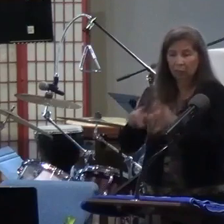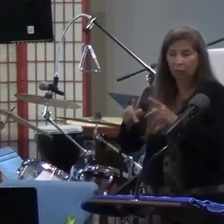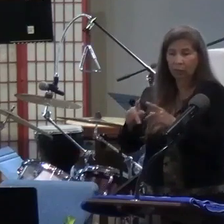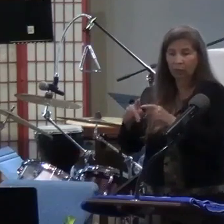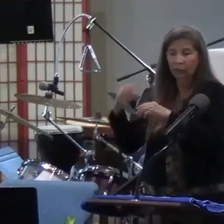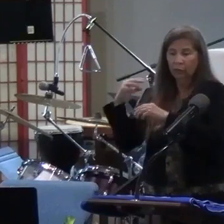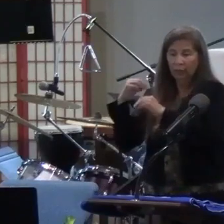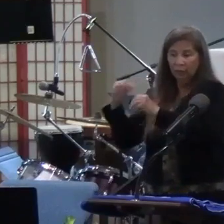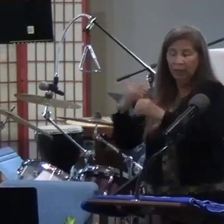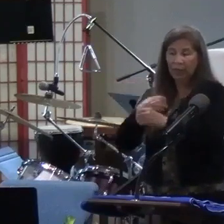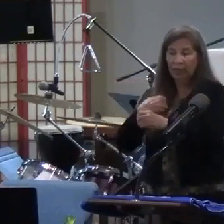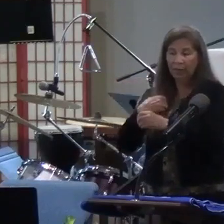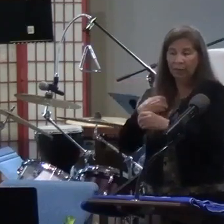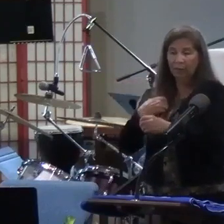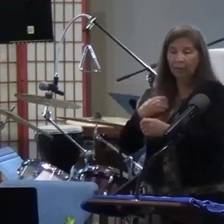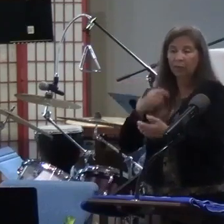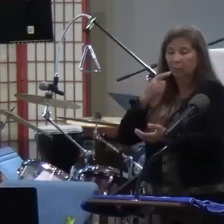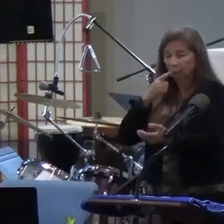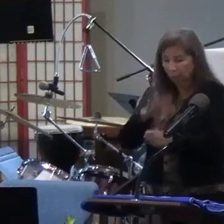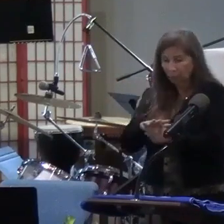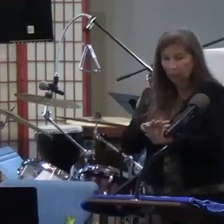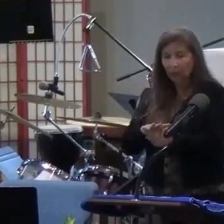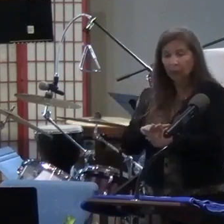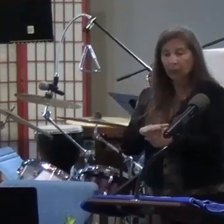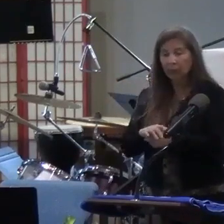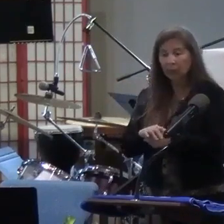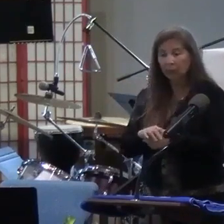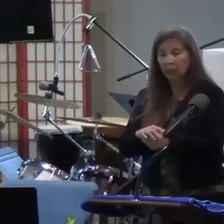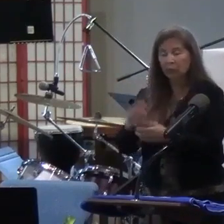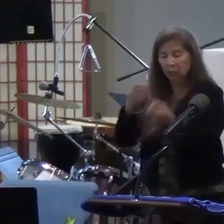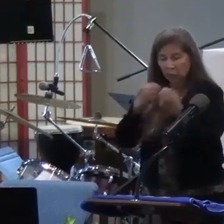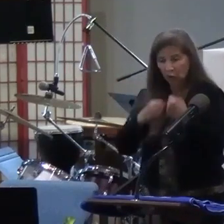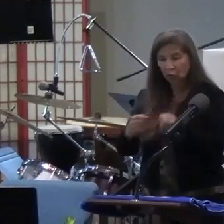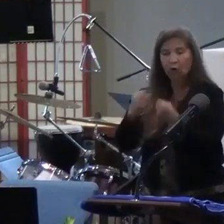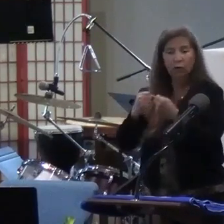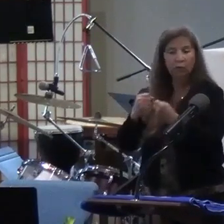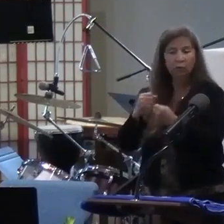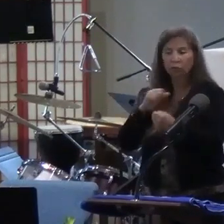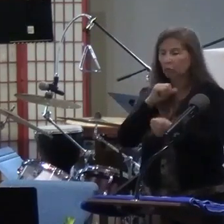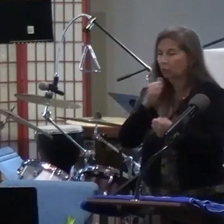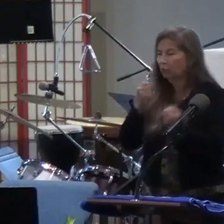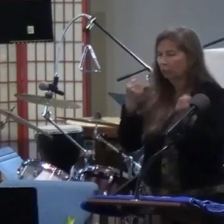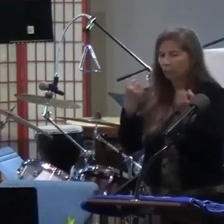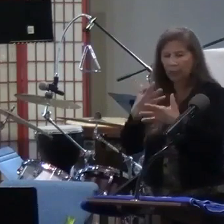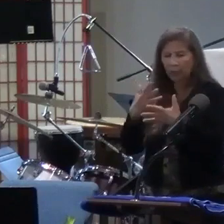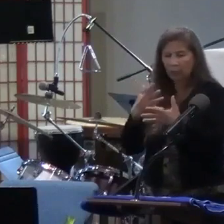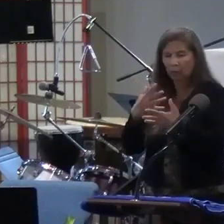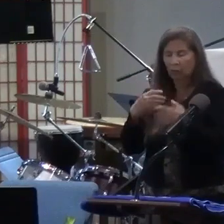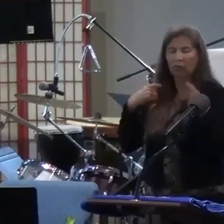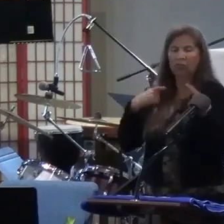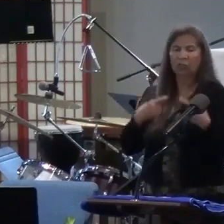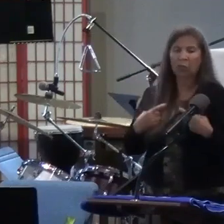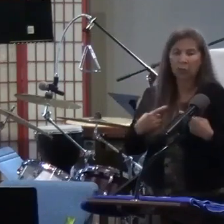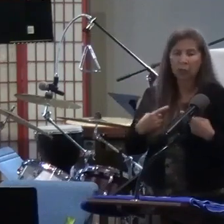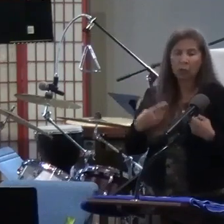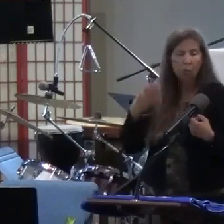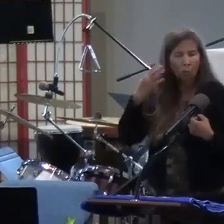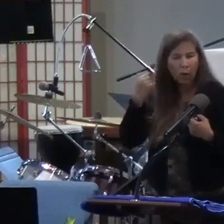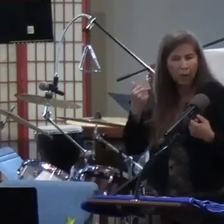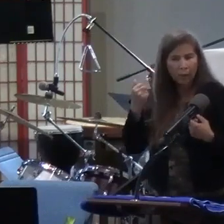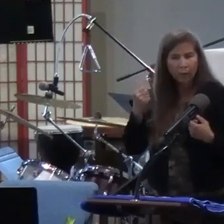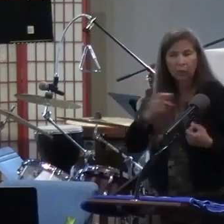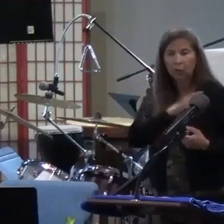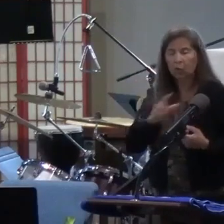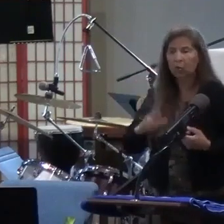them. So there's the promise. But then he goes on to say, be strong and courageous. Don't be terrified or discouraged. Why? For the Lord,